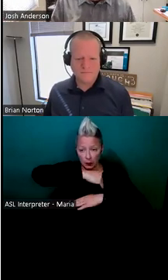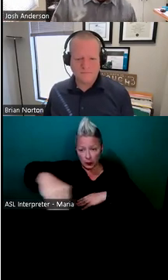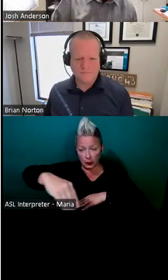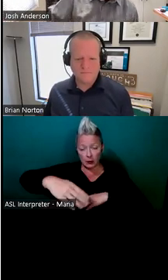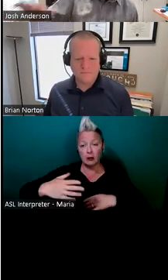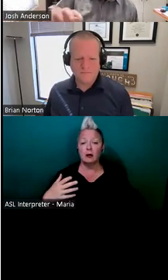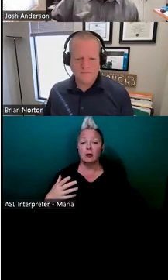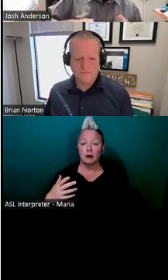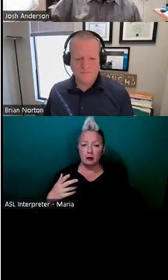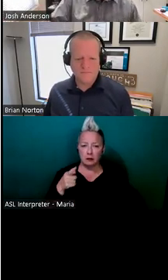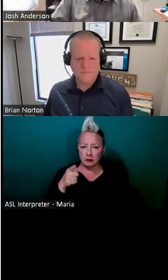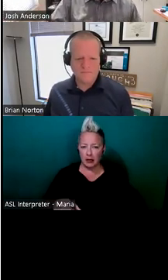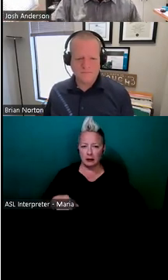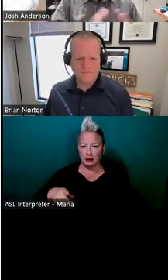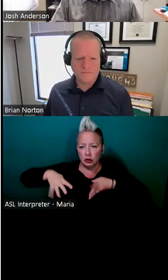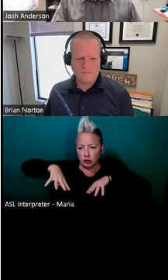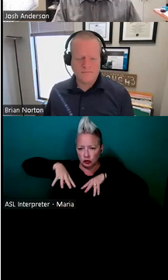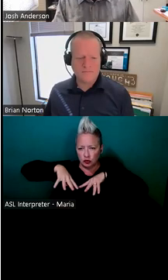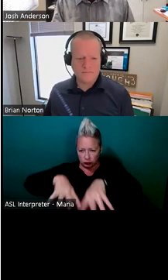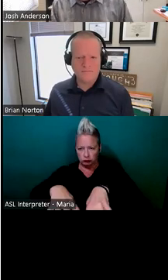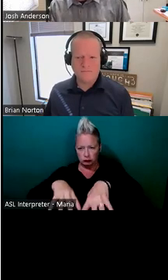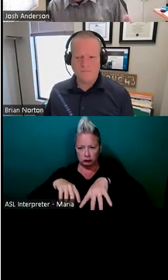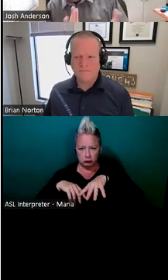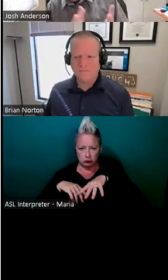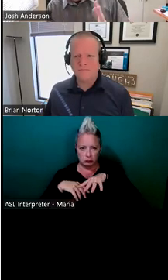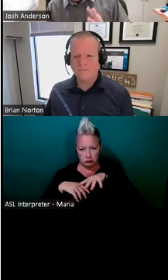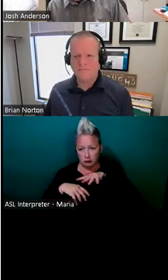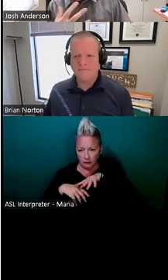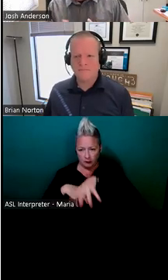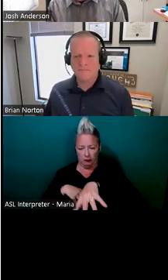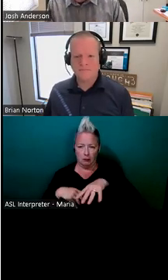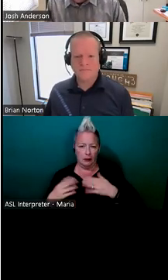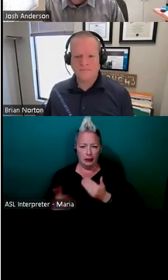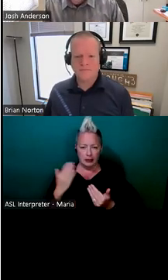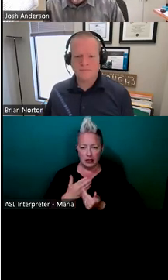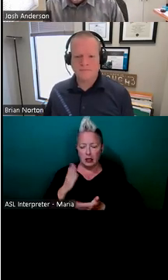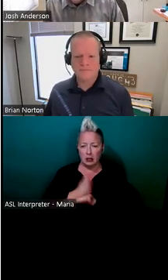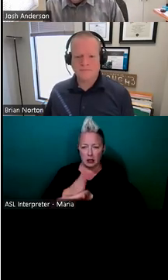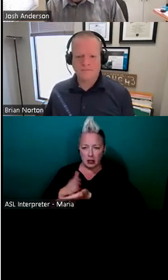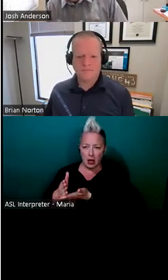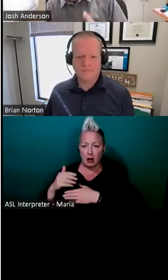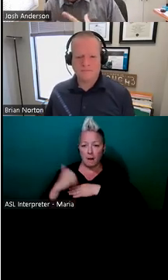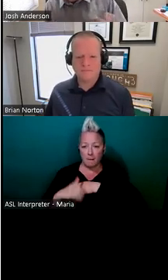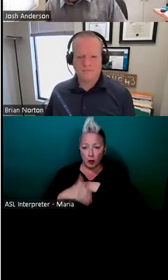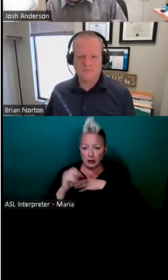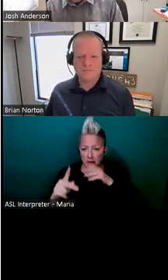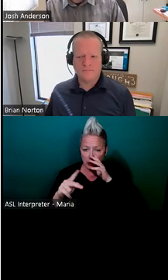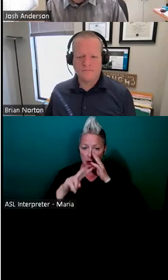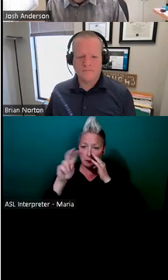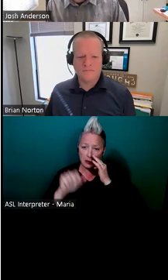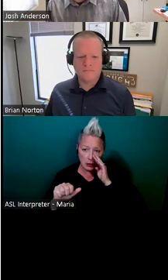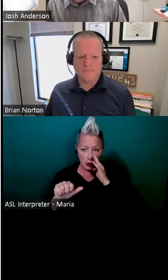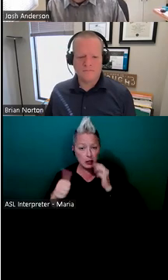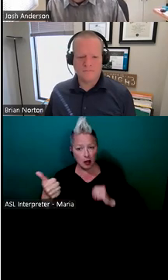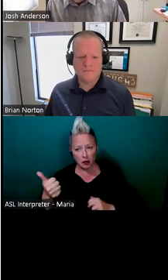time. So with a stool that could get up higher, could use that and actually cut breadsticks, pizzas, and other things a whole lot quicker. The other thing that's